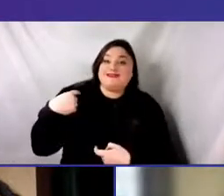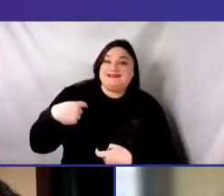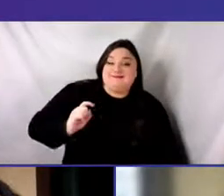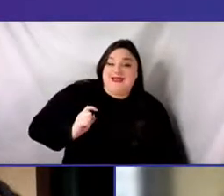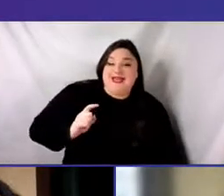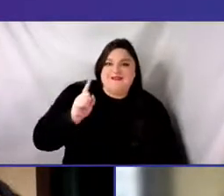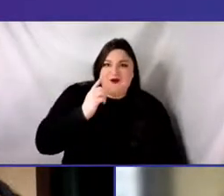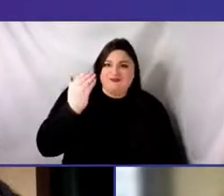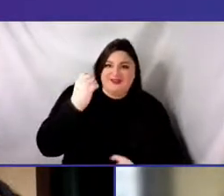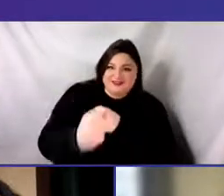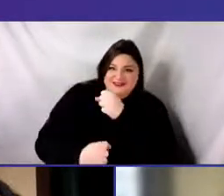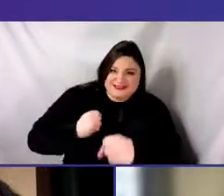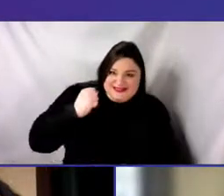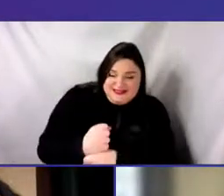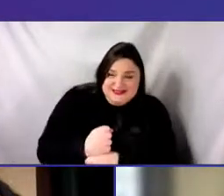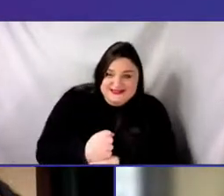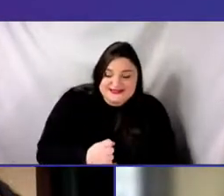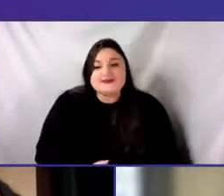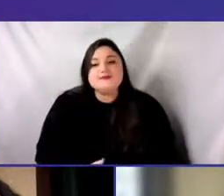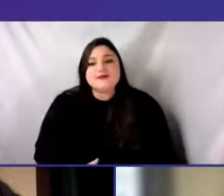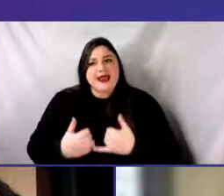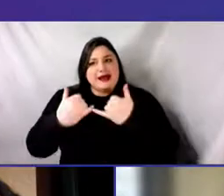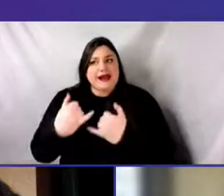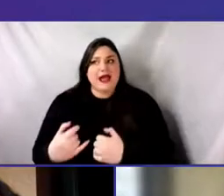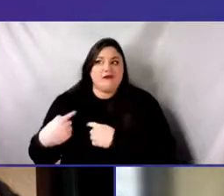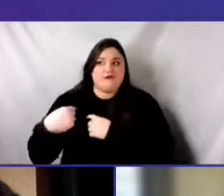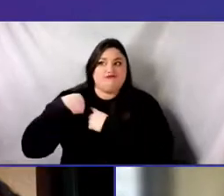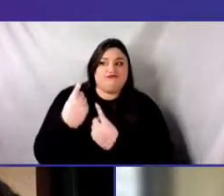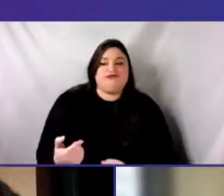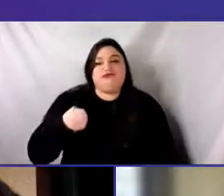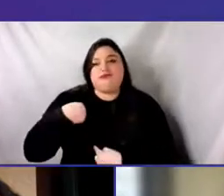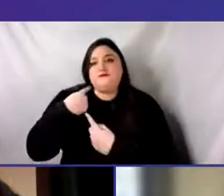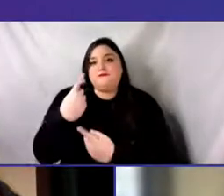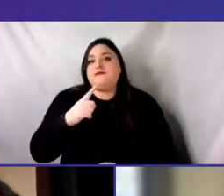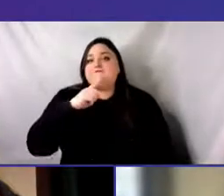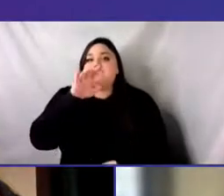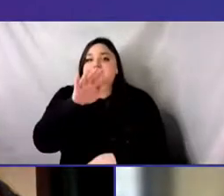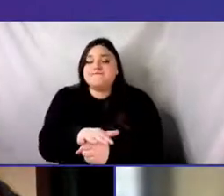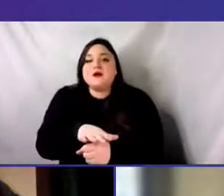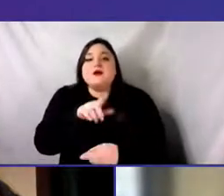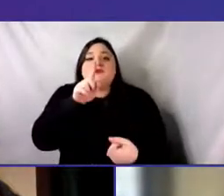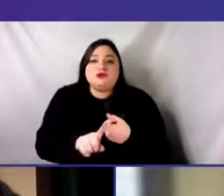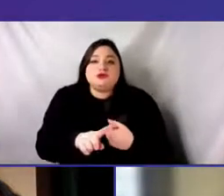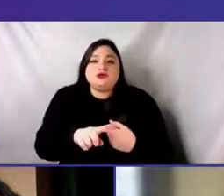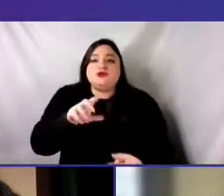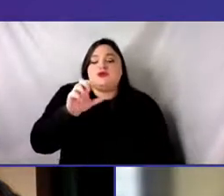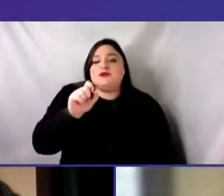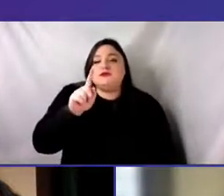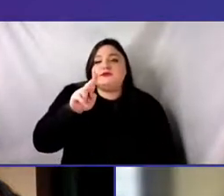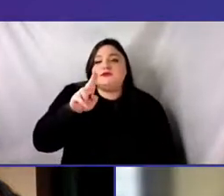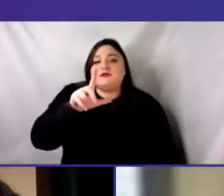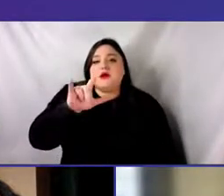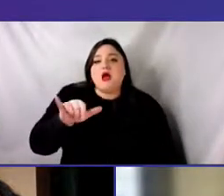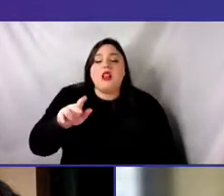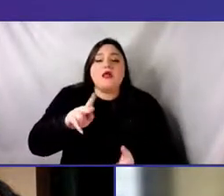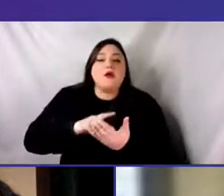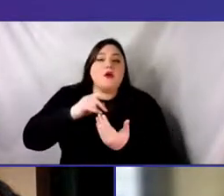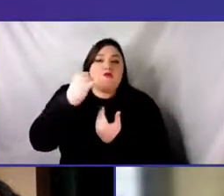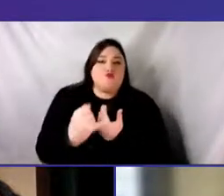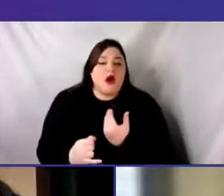And for some time now, I have been dedicated to the scholarly project of dance studies